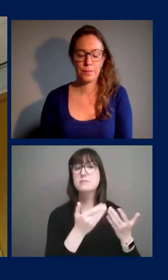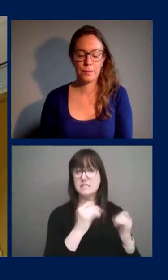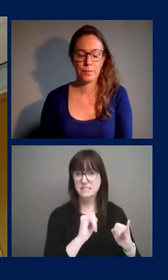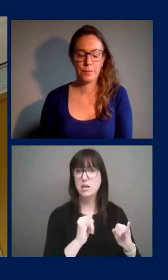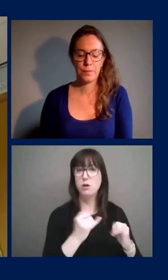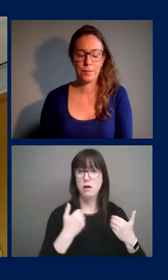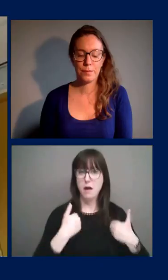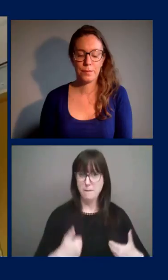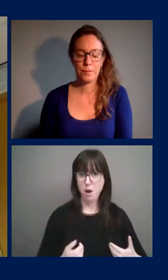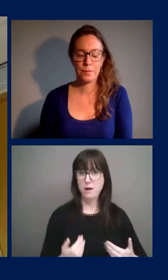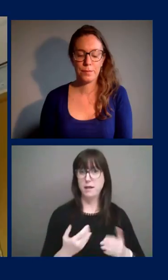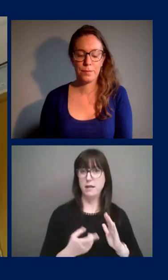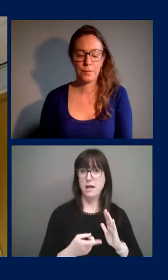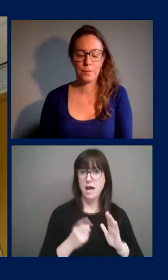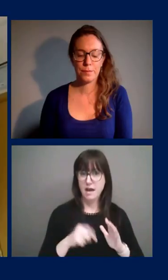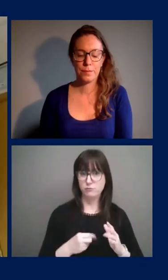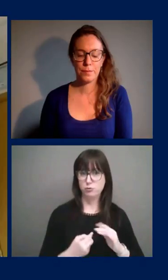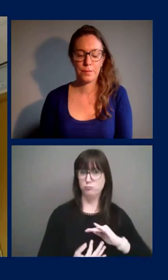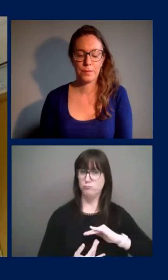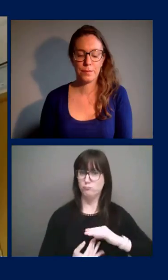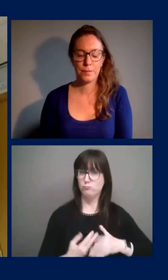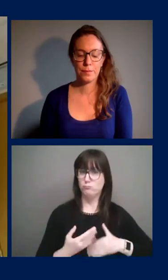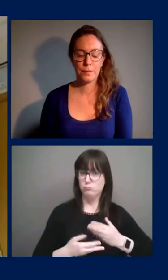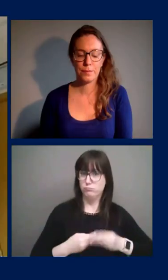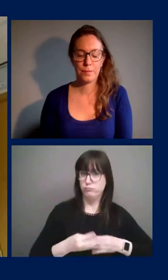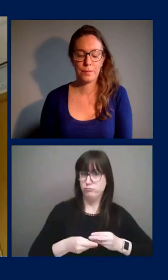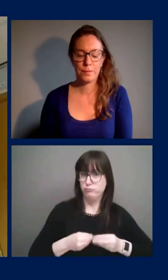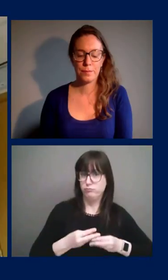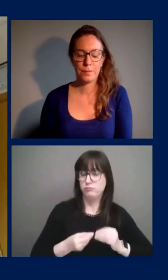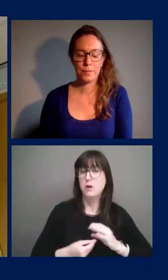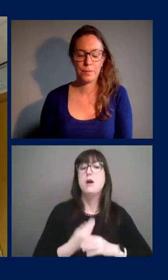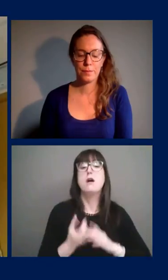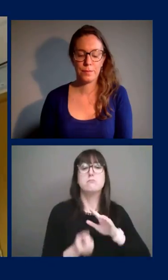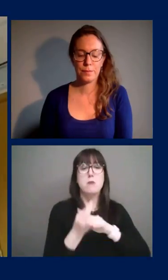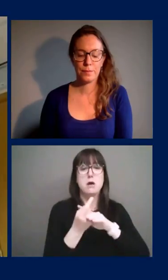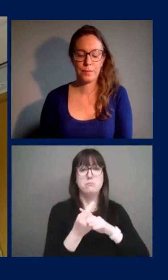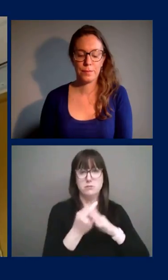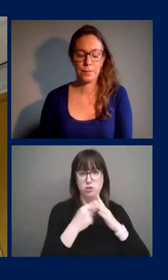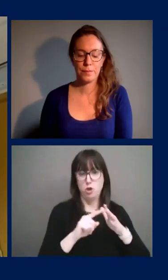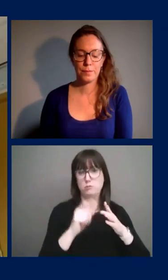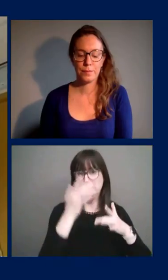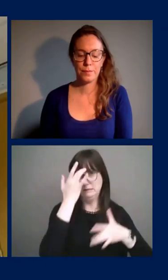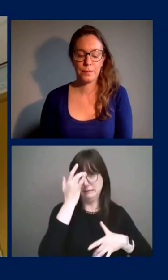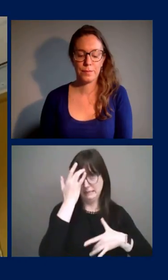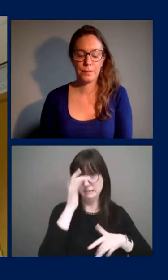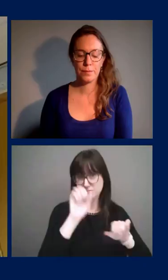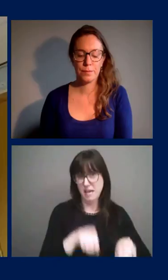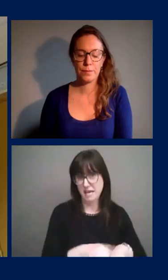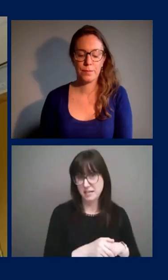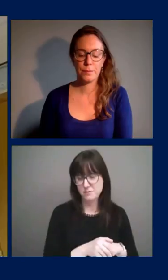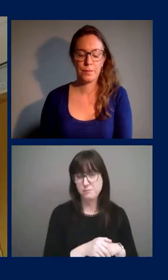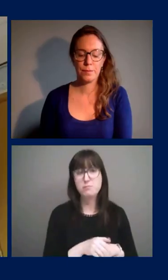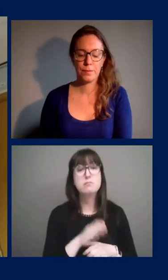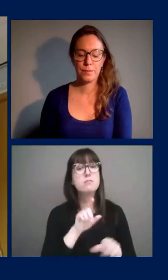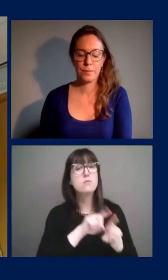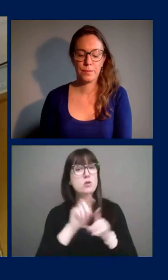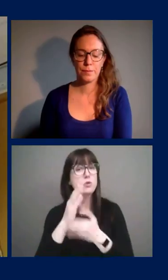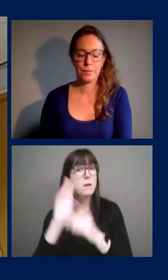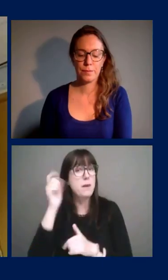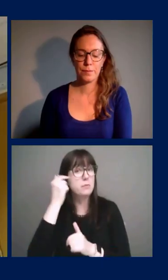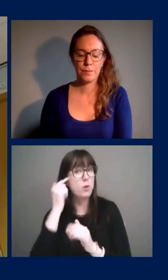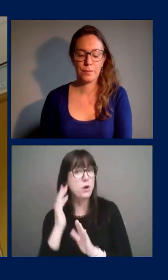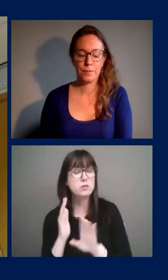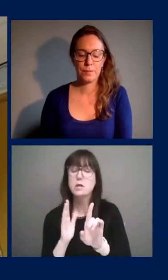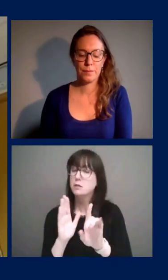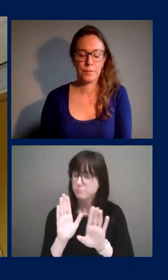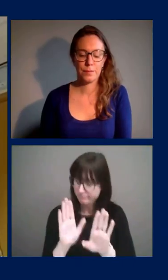incubation period. Uh, we're also seeing some employers now you can imagine. I, I, I totally get it.